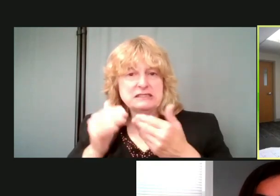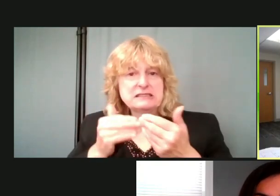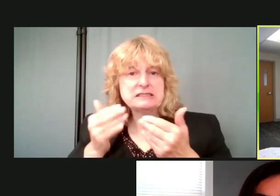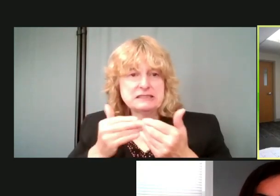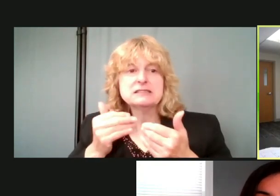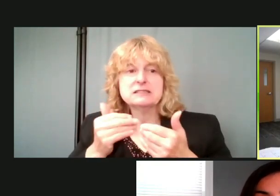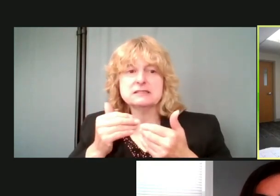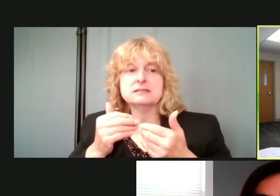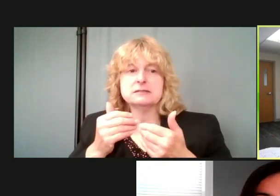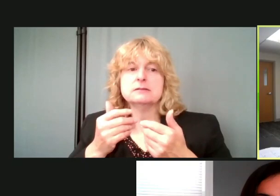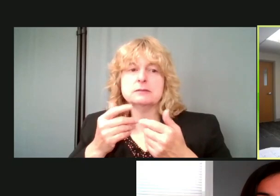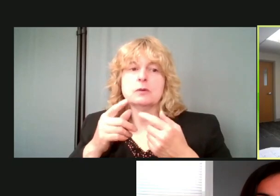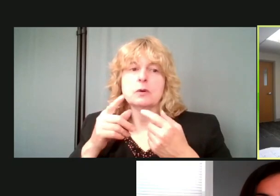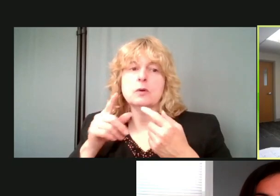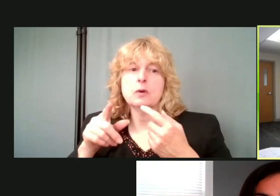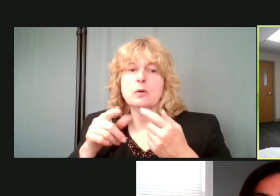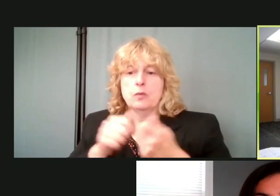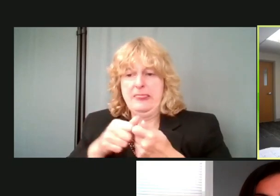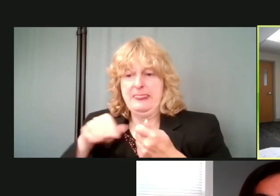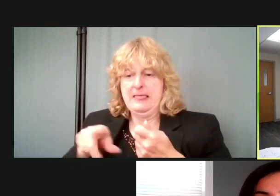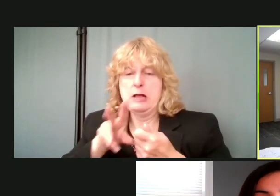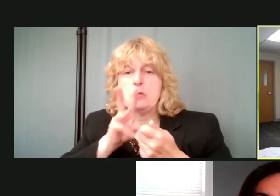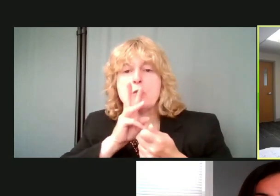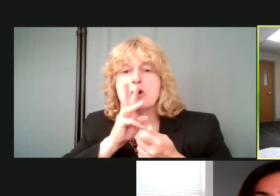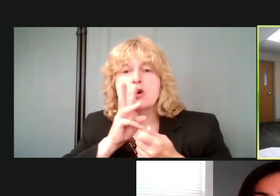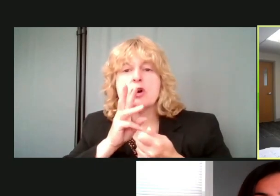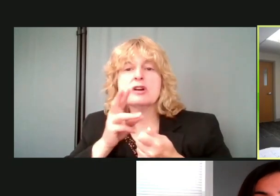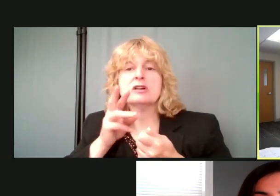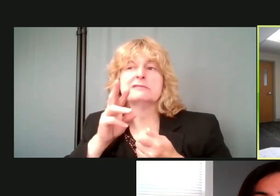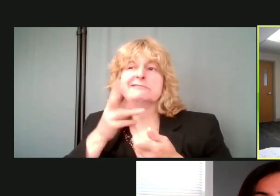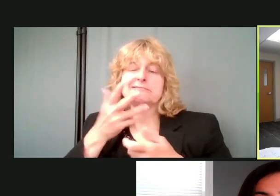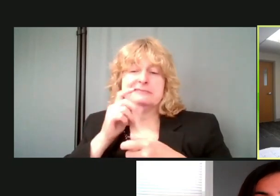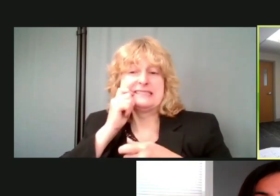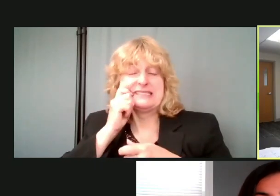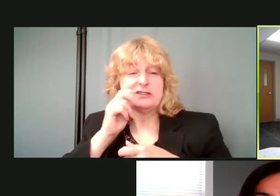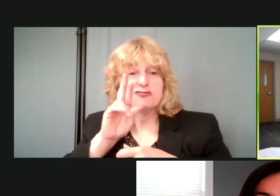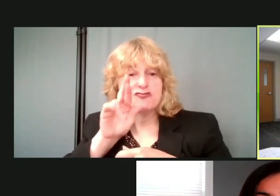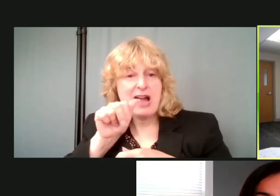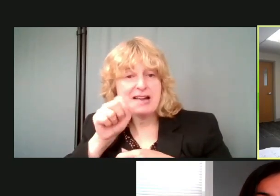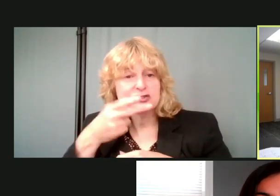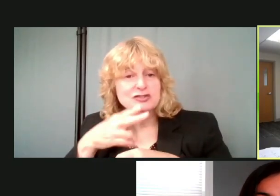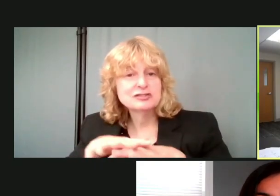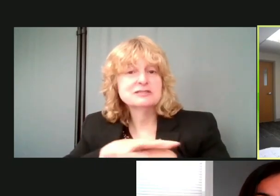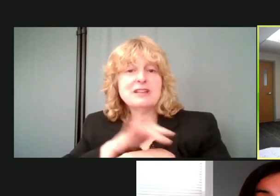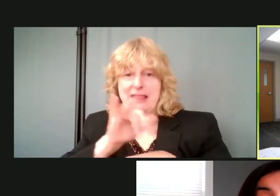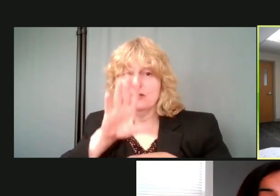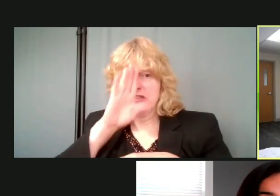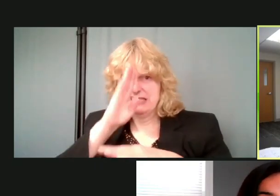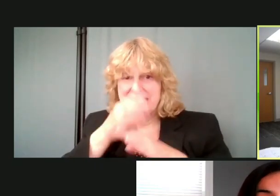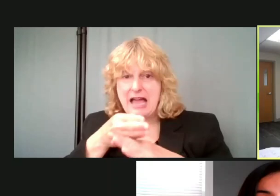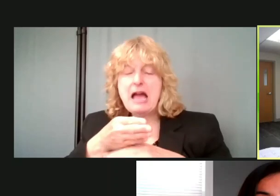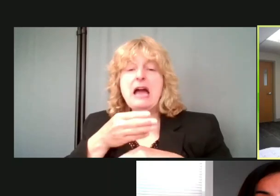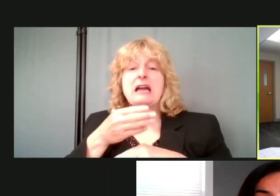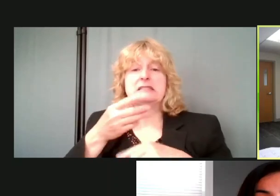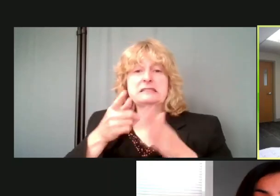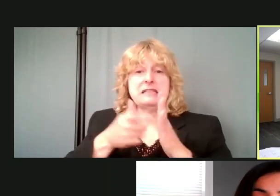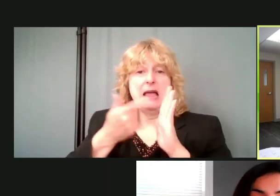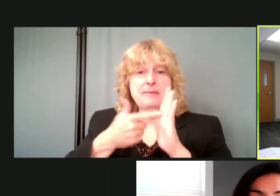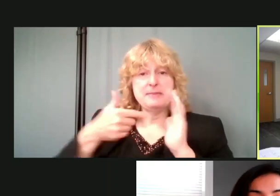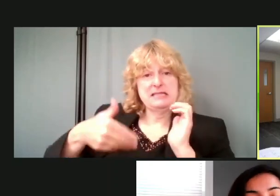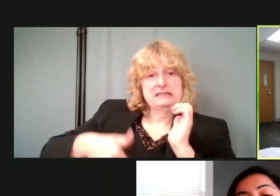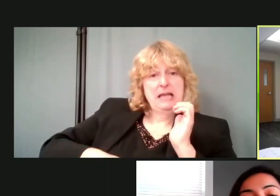with the, in the water, uh, skin rashes like your son, um, gastrointestinal illness. So if, somehow